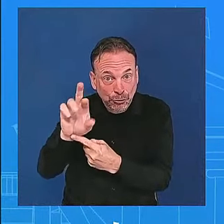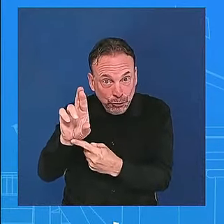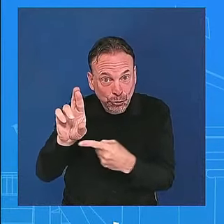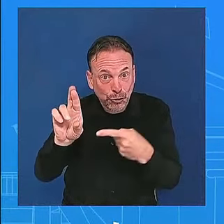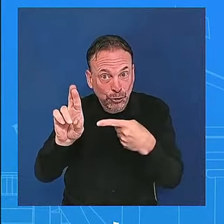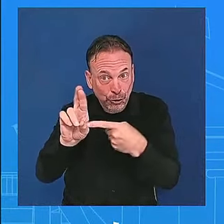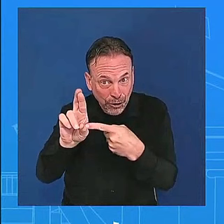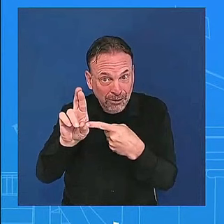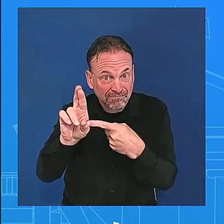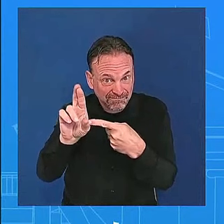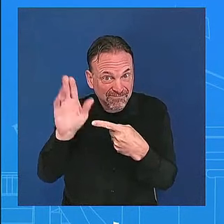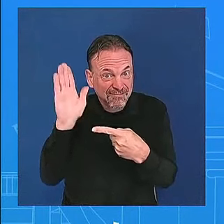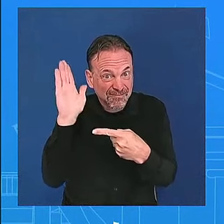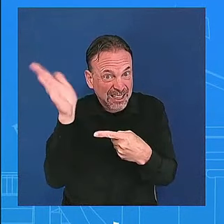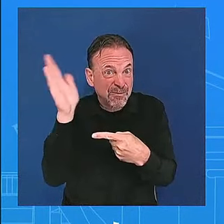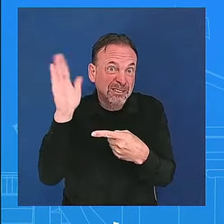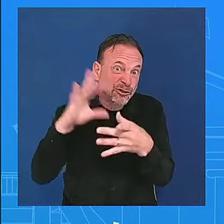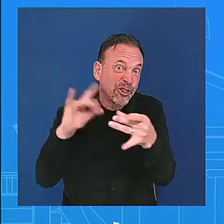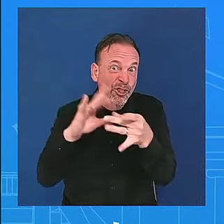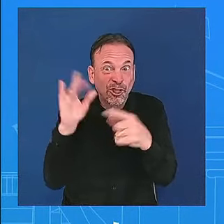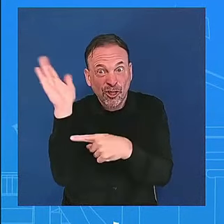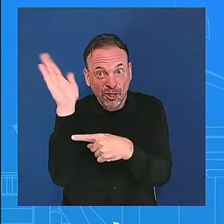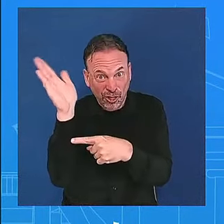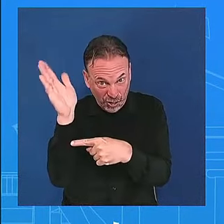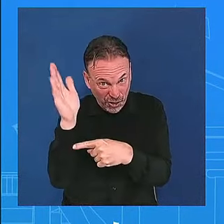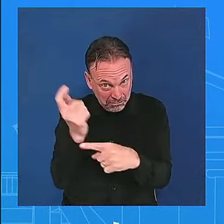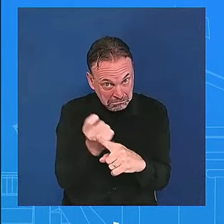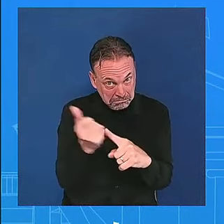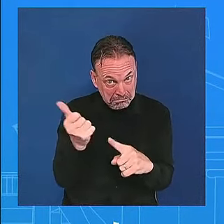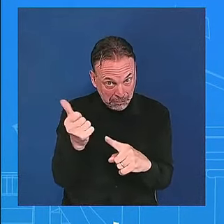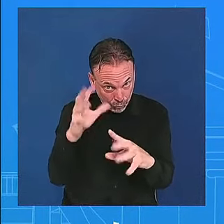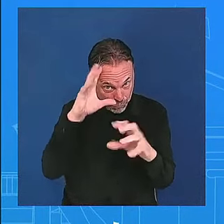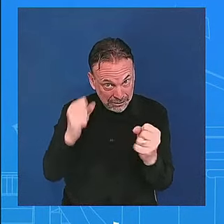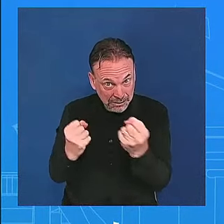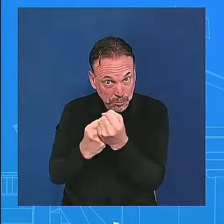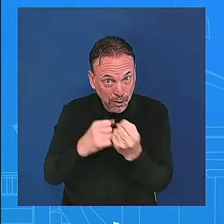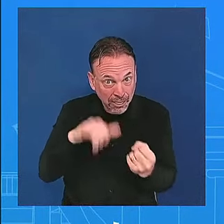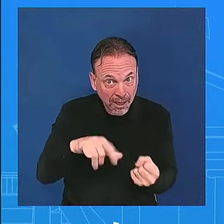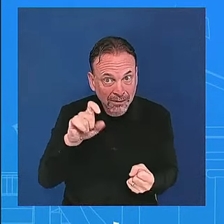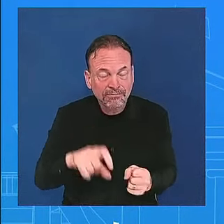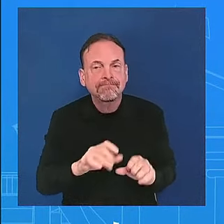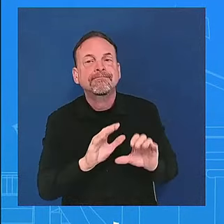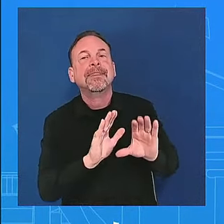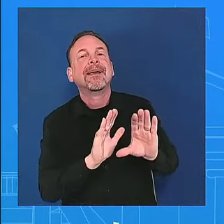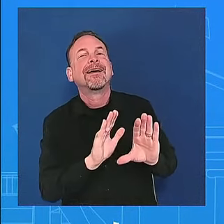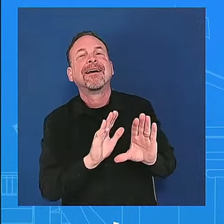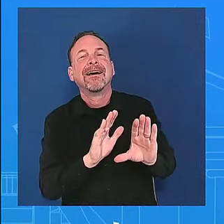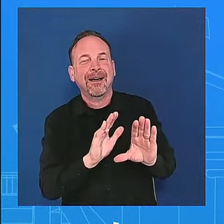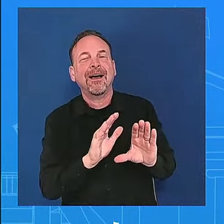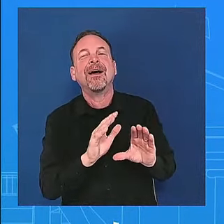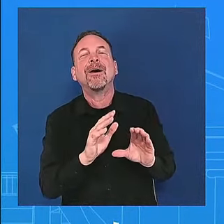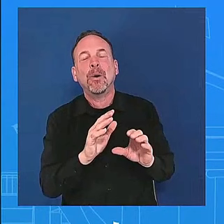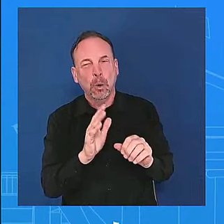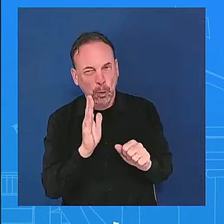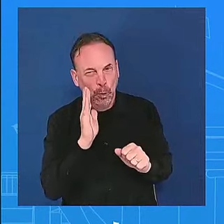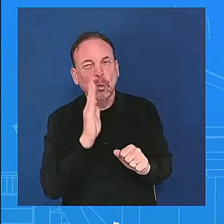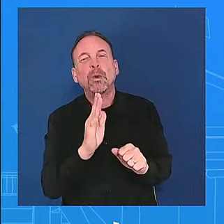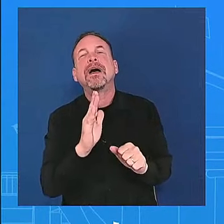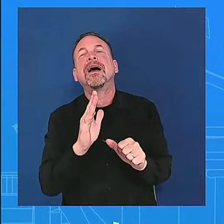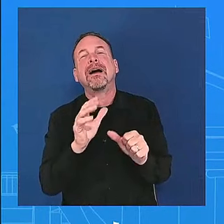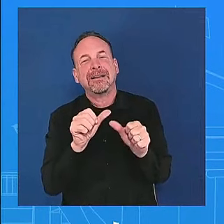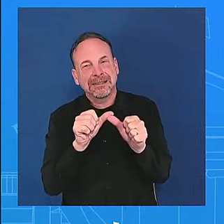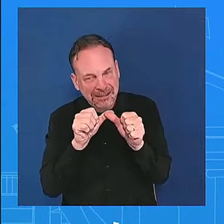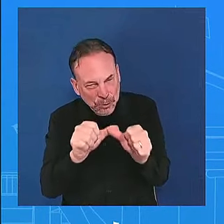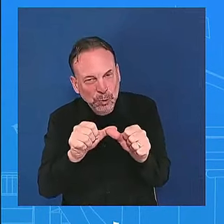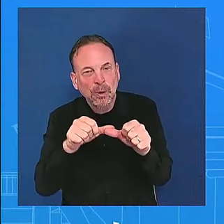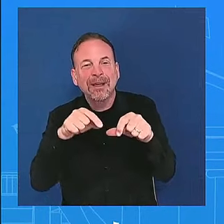be legislation that we want to move forward with and look and i will say this you know one of the reasons the